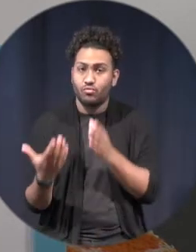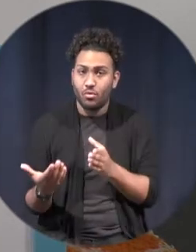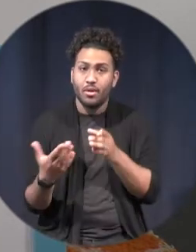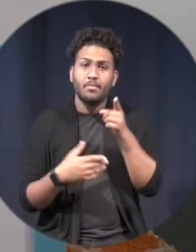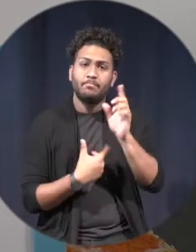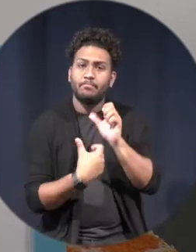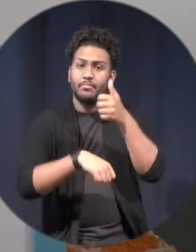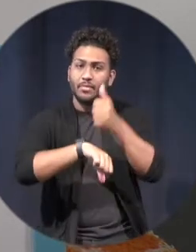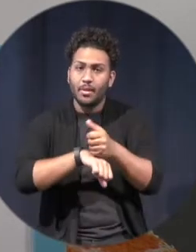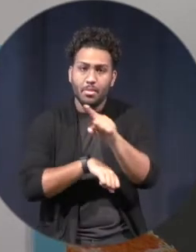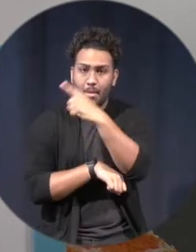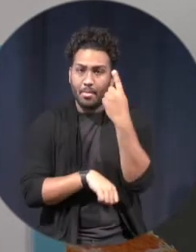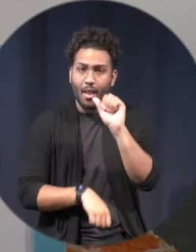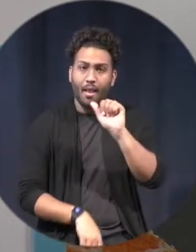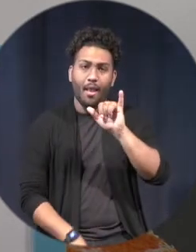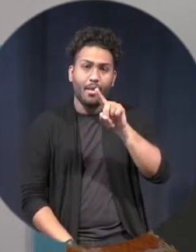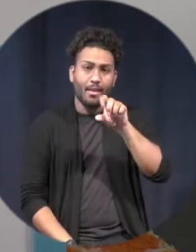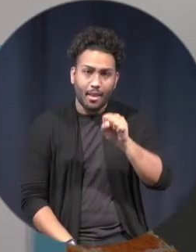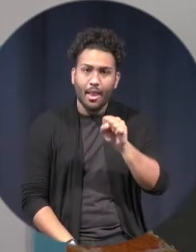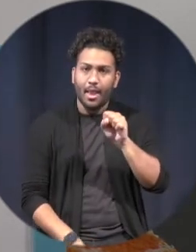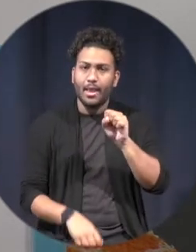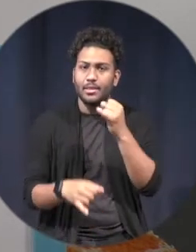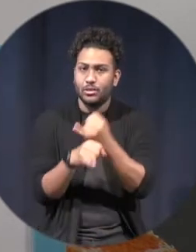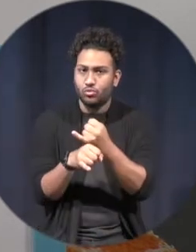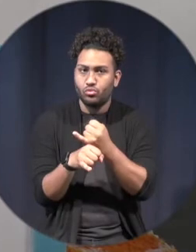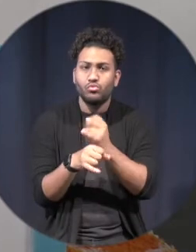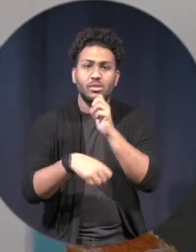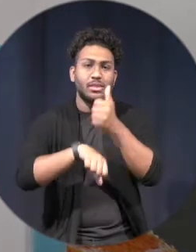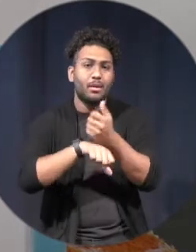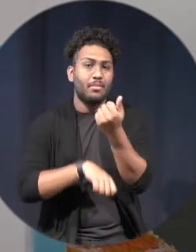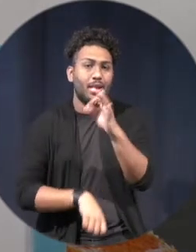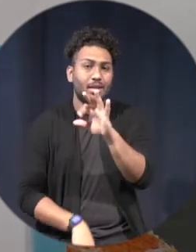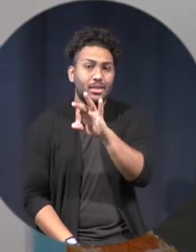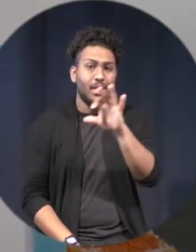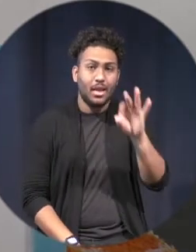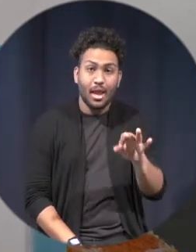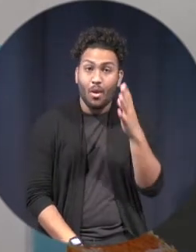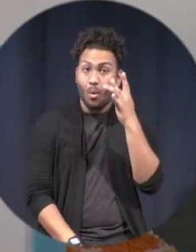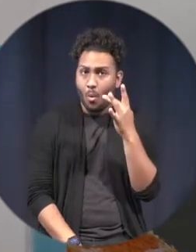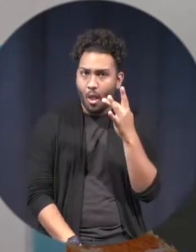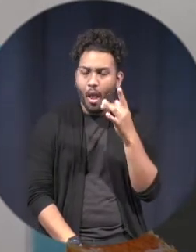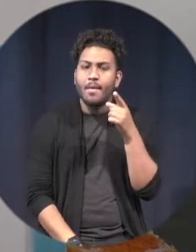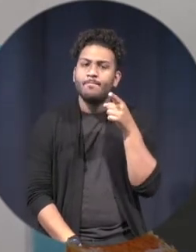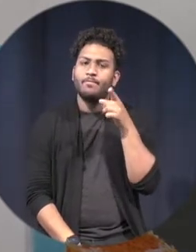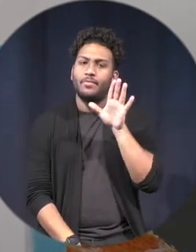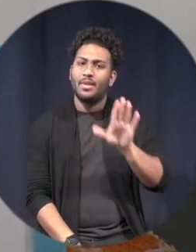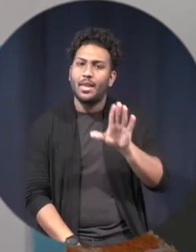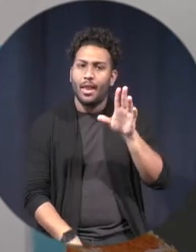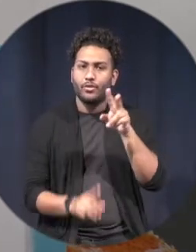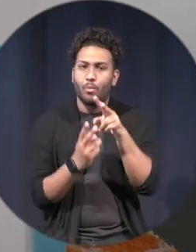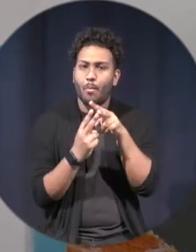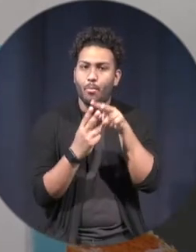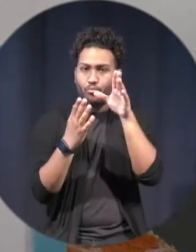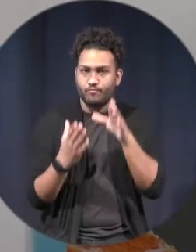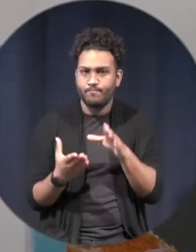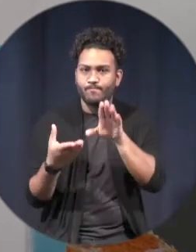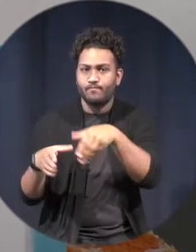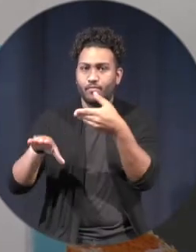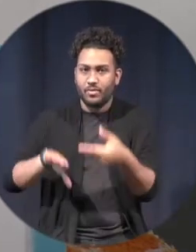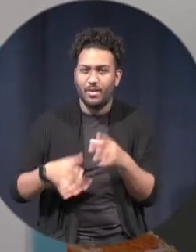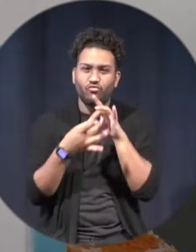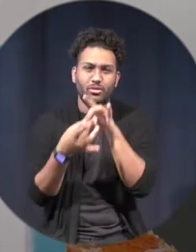1999, in part inspired by the death of his partner from an HIV-related illness and his own HIV diagnosis.